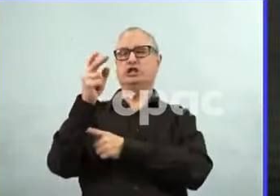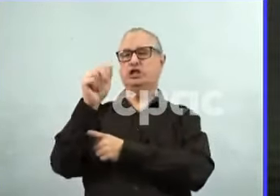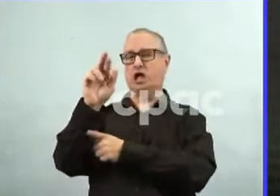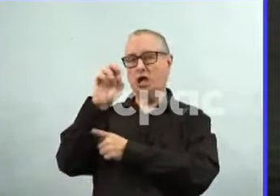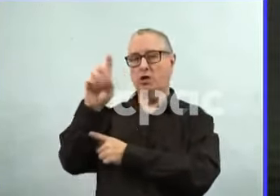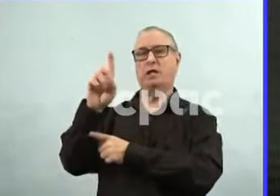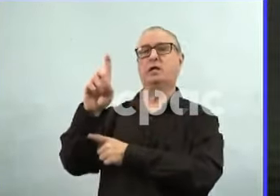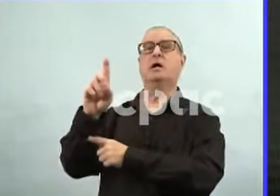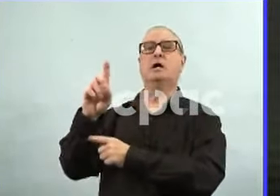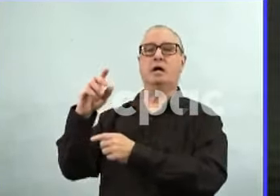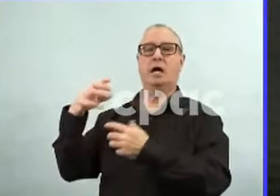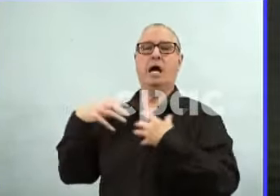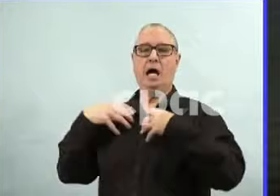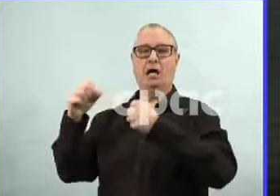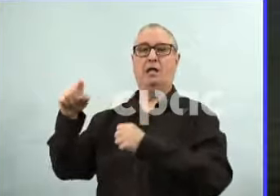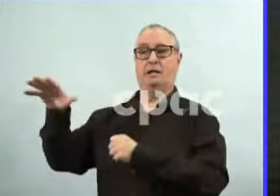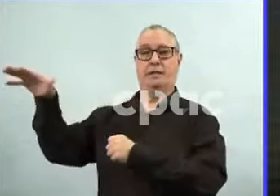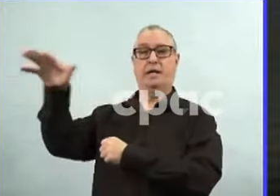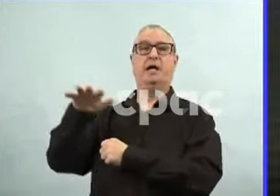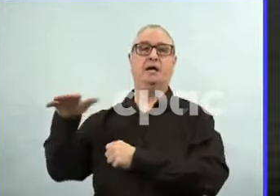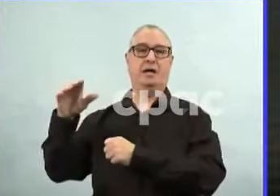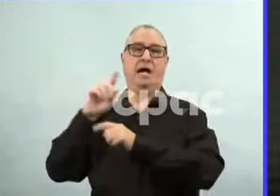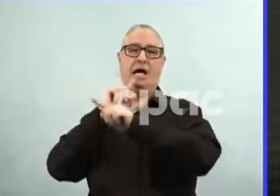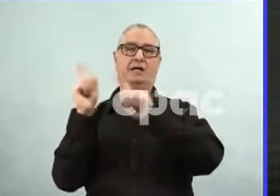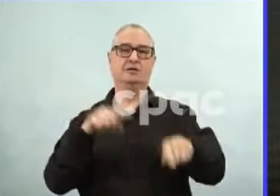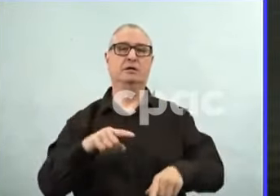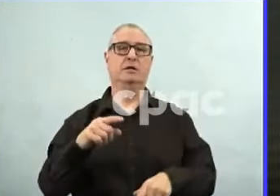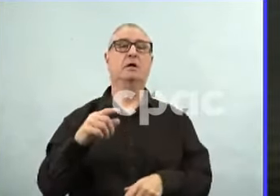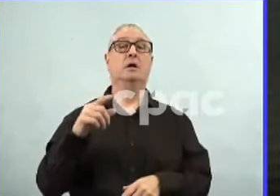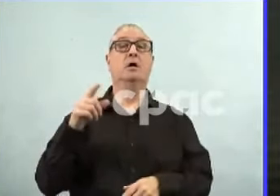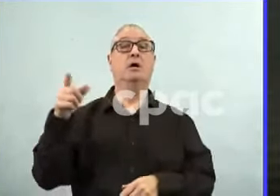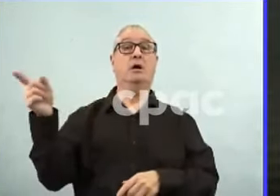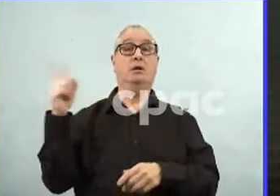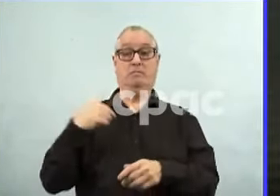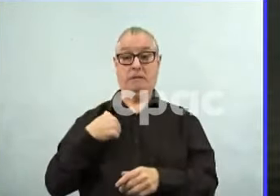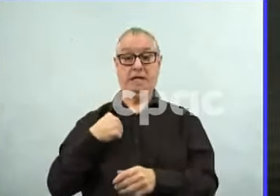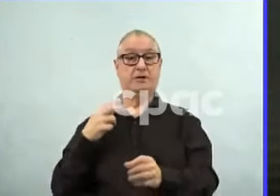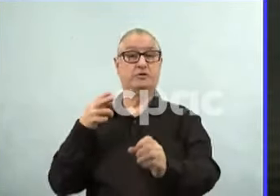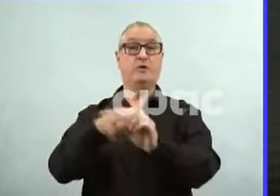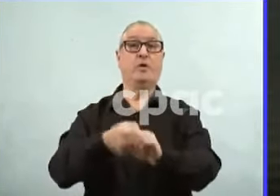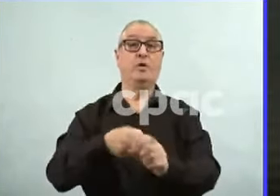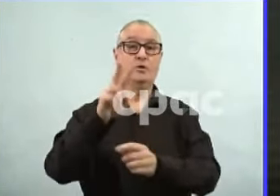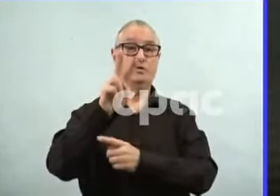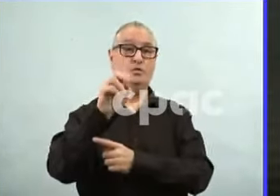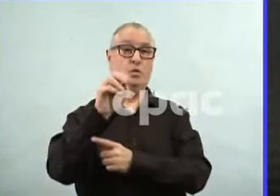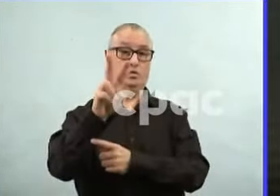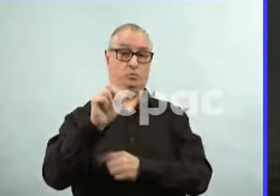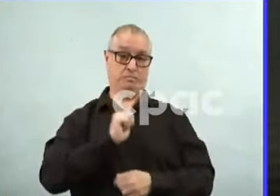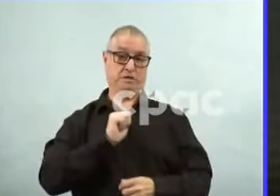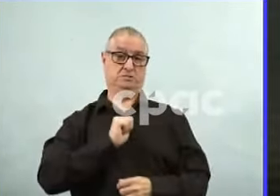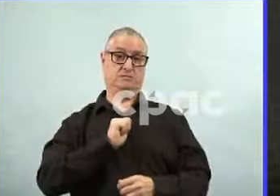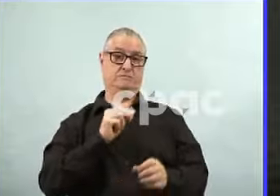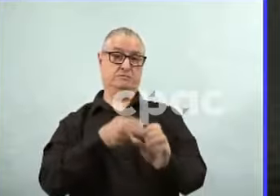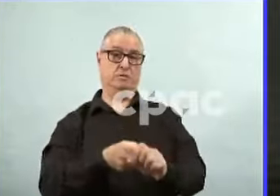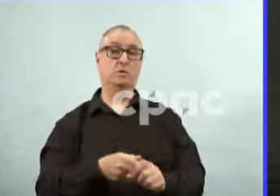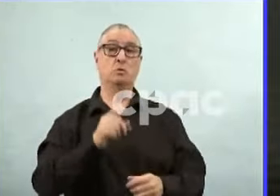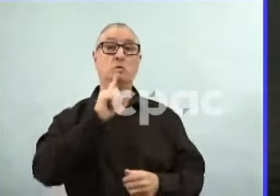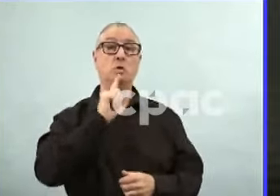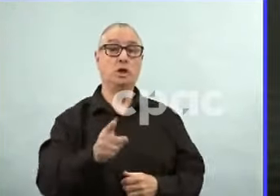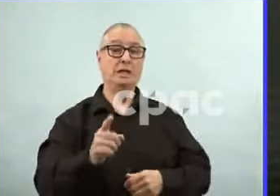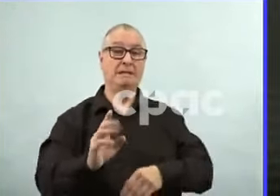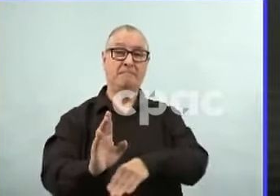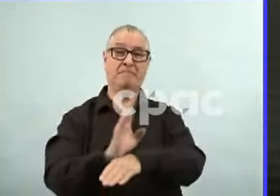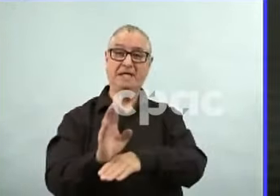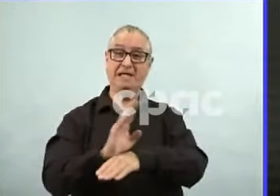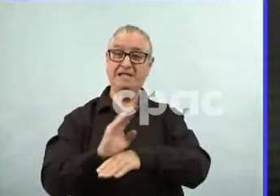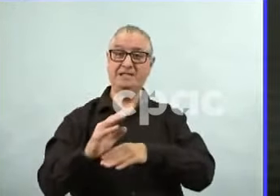then. The system at times, especially in the wintertime, they're on, they're, they're, you know, extremely, really busy. We were